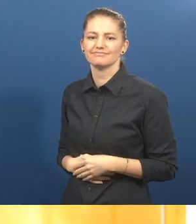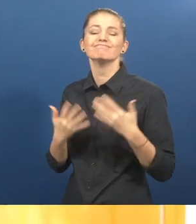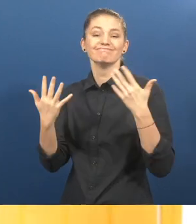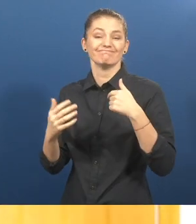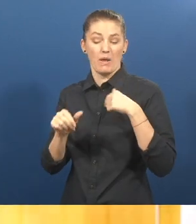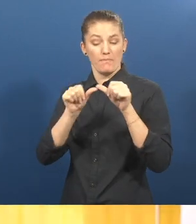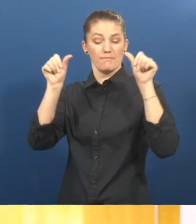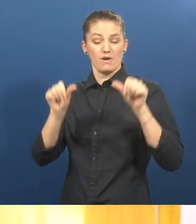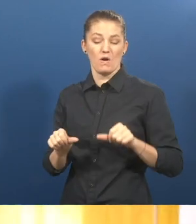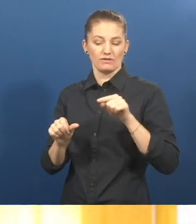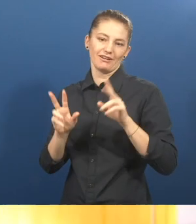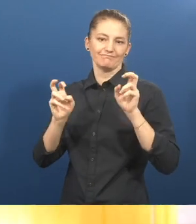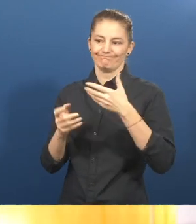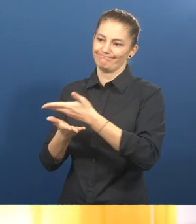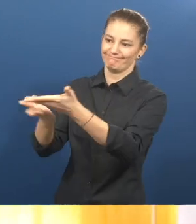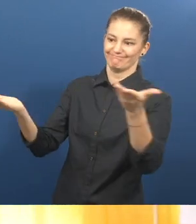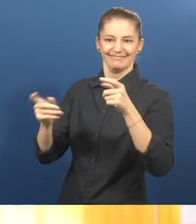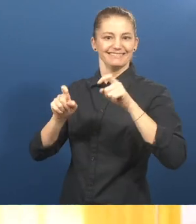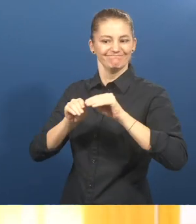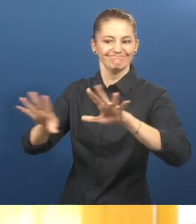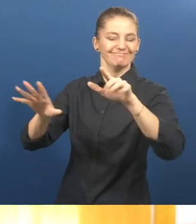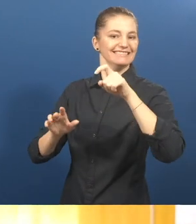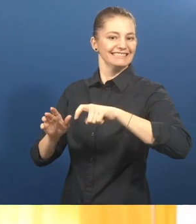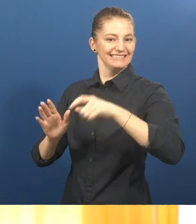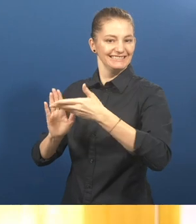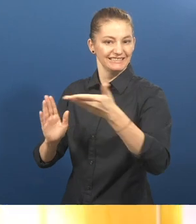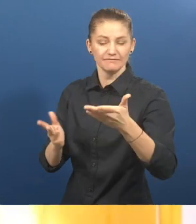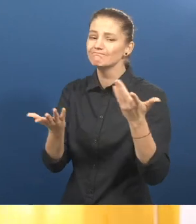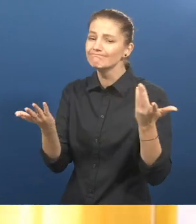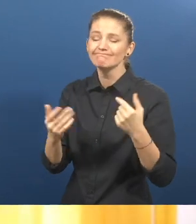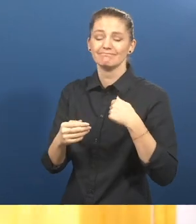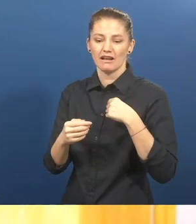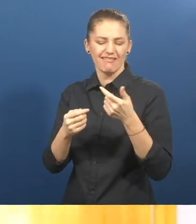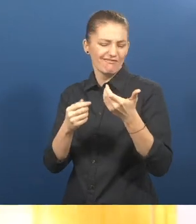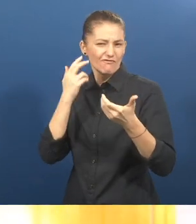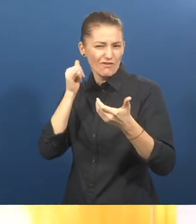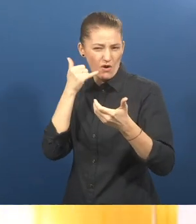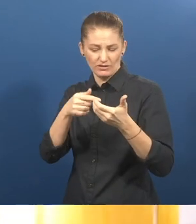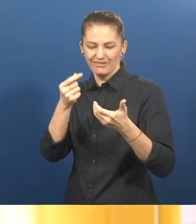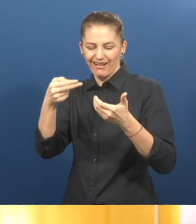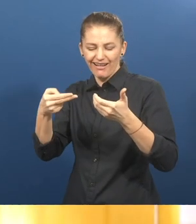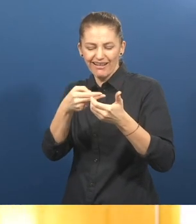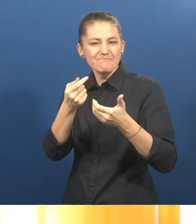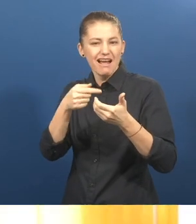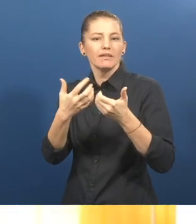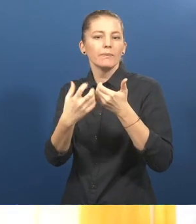Our revenue model is interpretation service on demand. We are prepaid and cashless. We charge per minute basic from